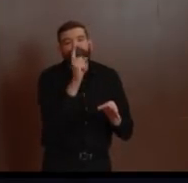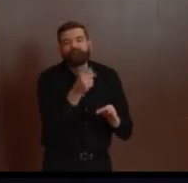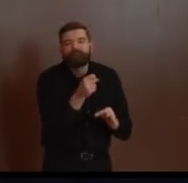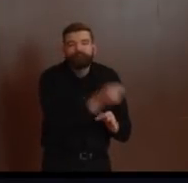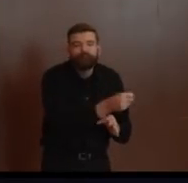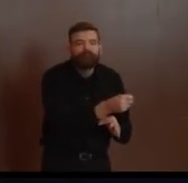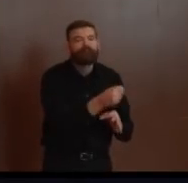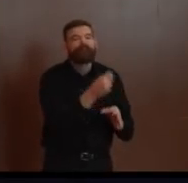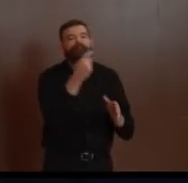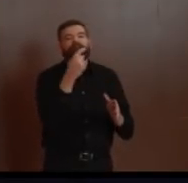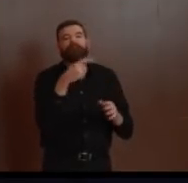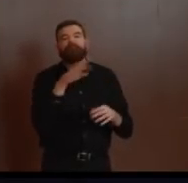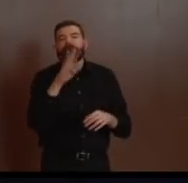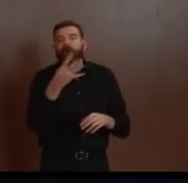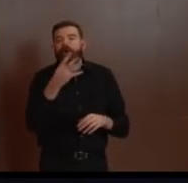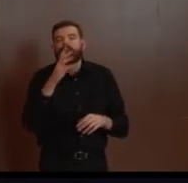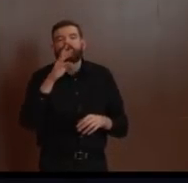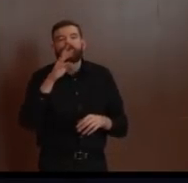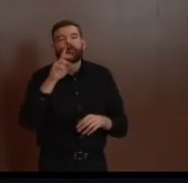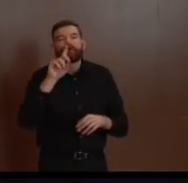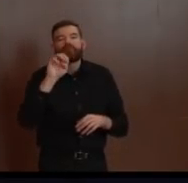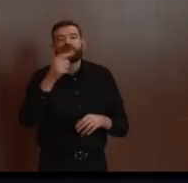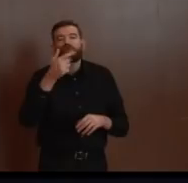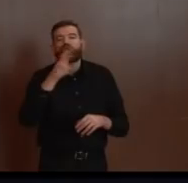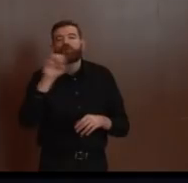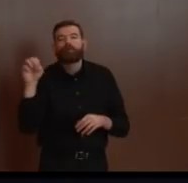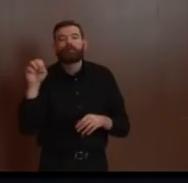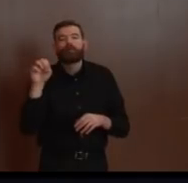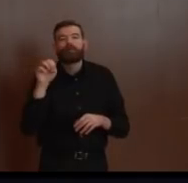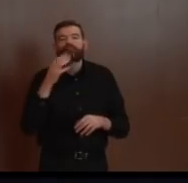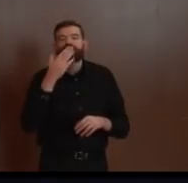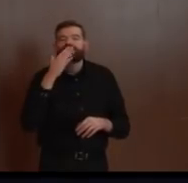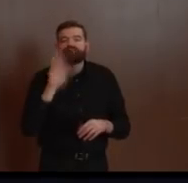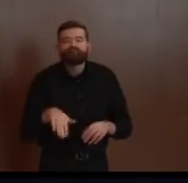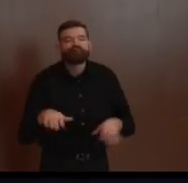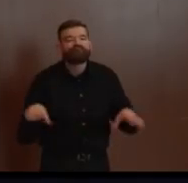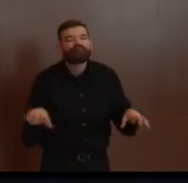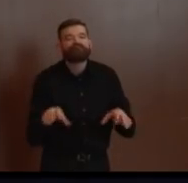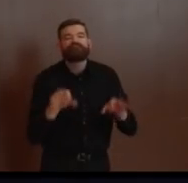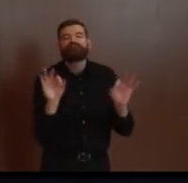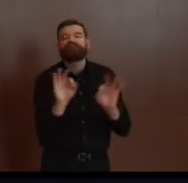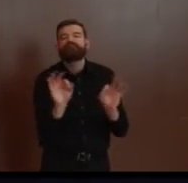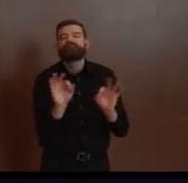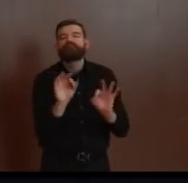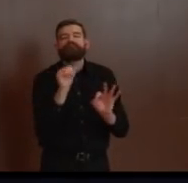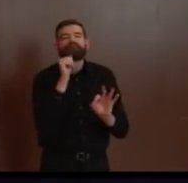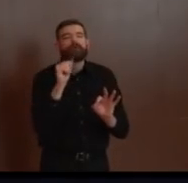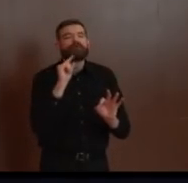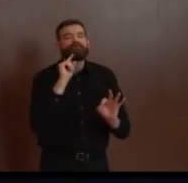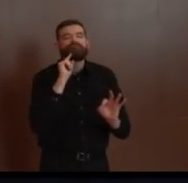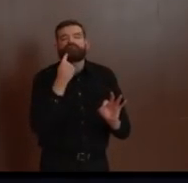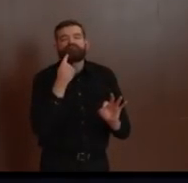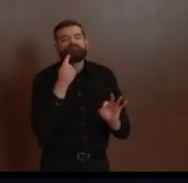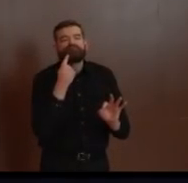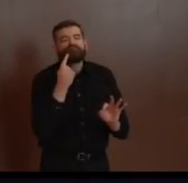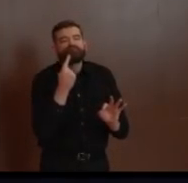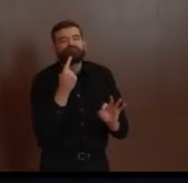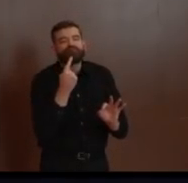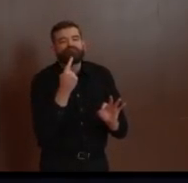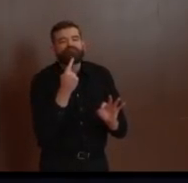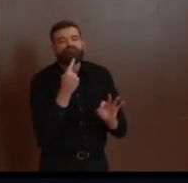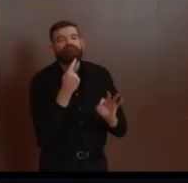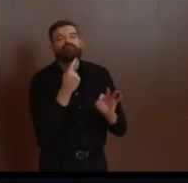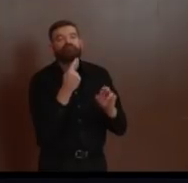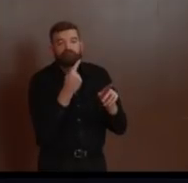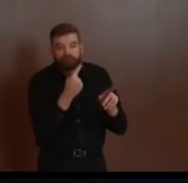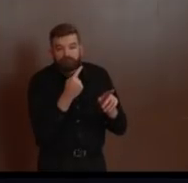disorderly persons offenses. Under the process, which is a landmark process that we've established, working with the public defender, working